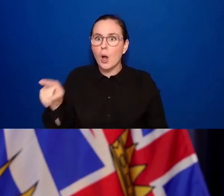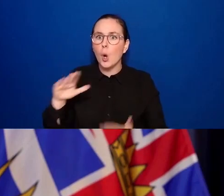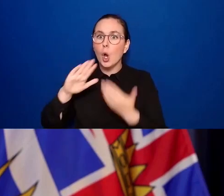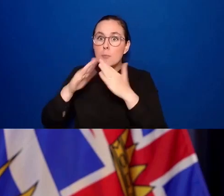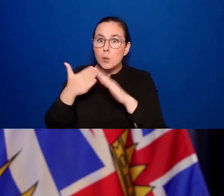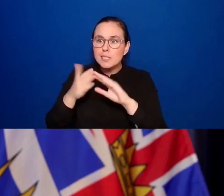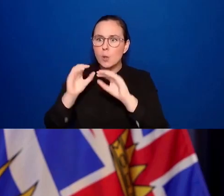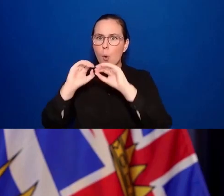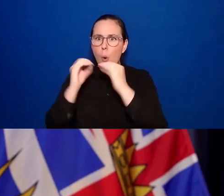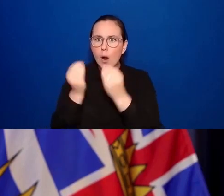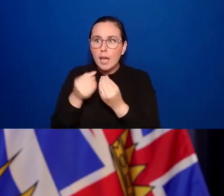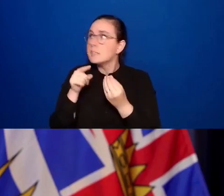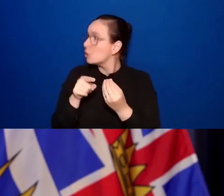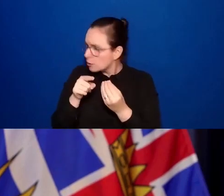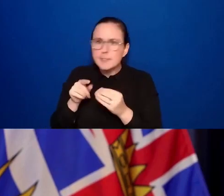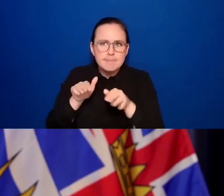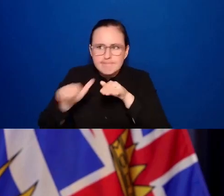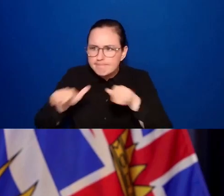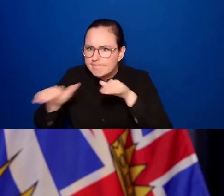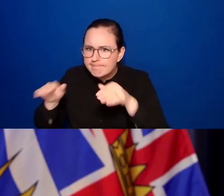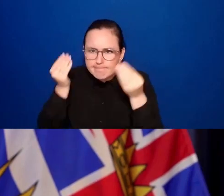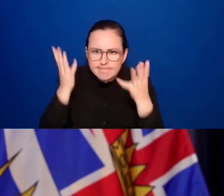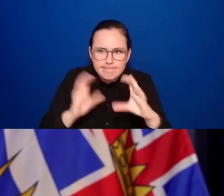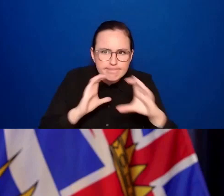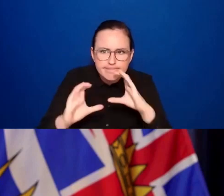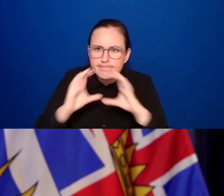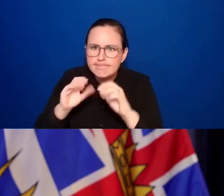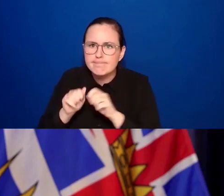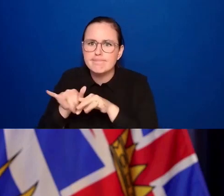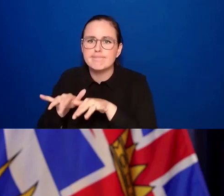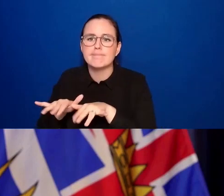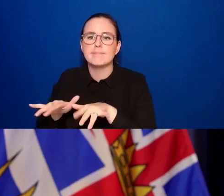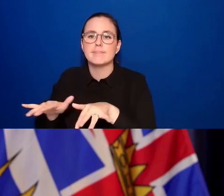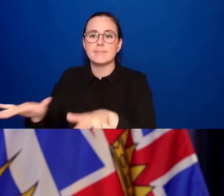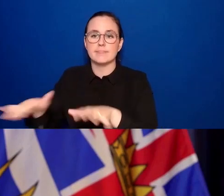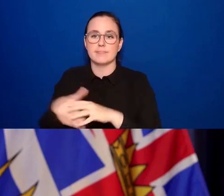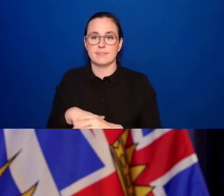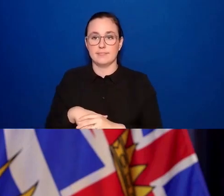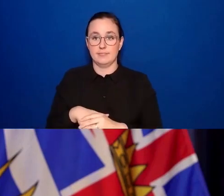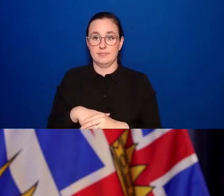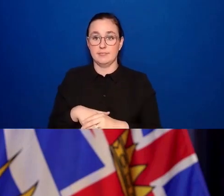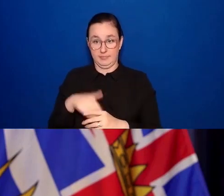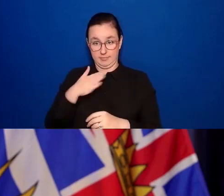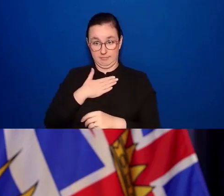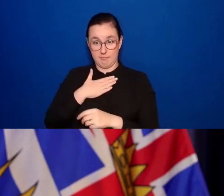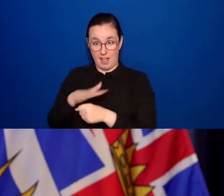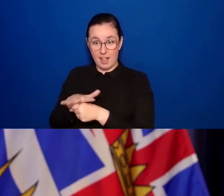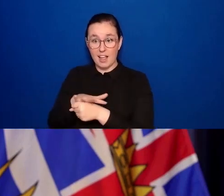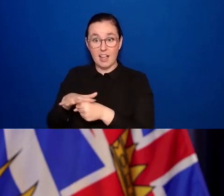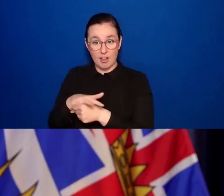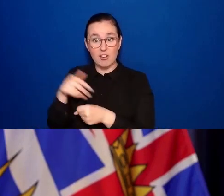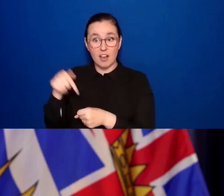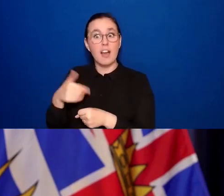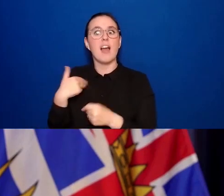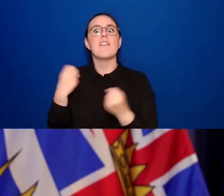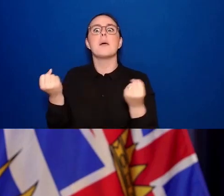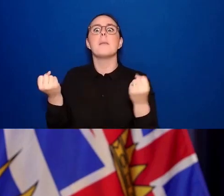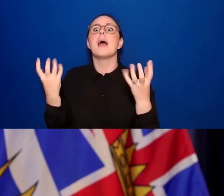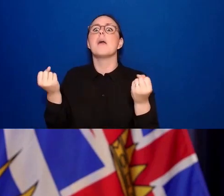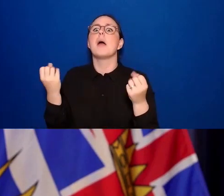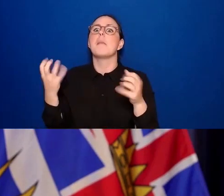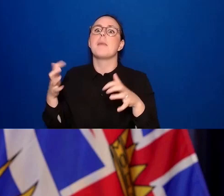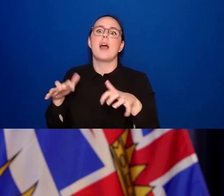My constituency, which is one of the most diverse, has the largest number of people who speak English as a second language, is